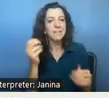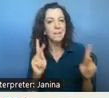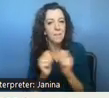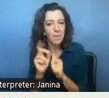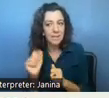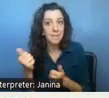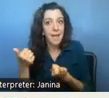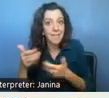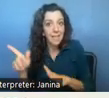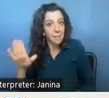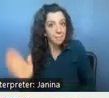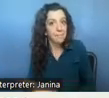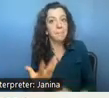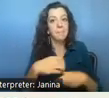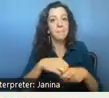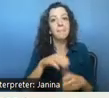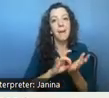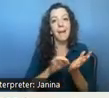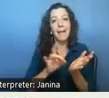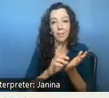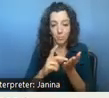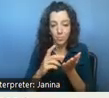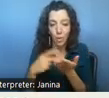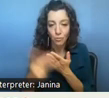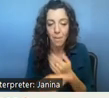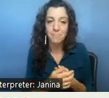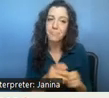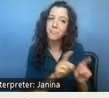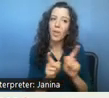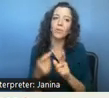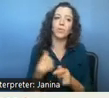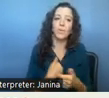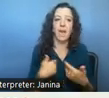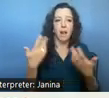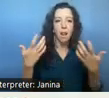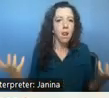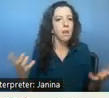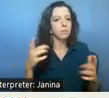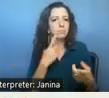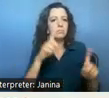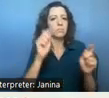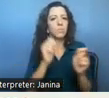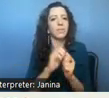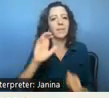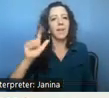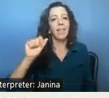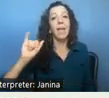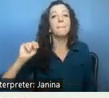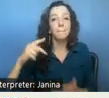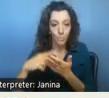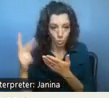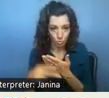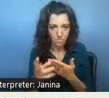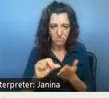as well as tremendous investments in launching the cal aim program emphasizing the role of community supports and